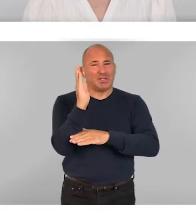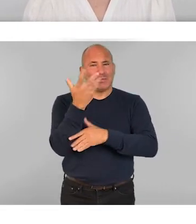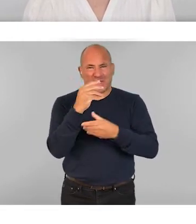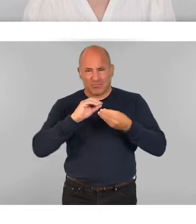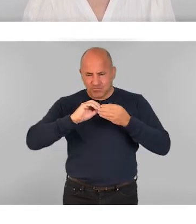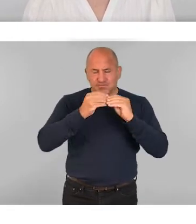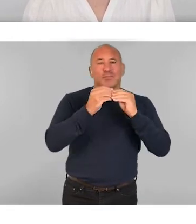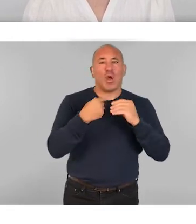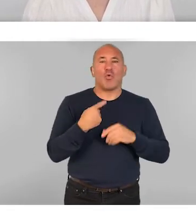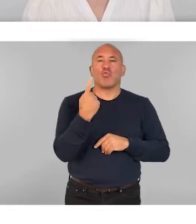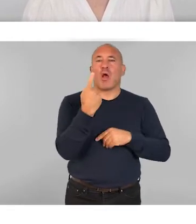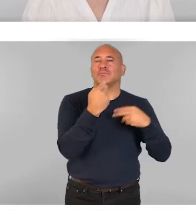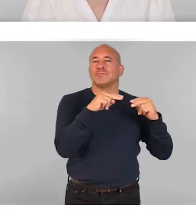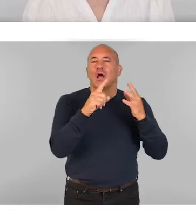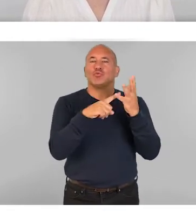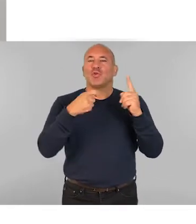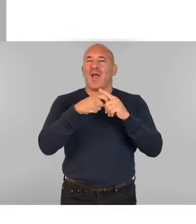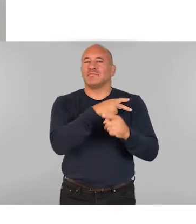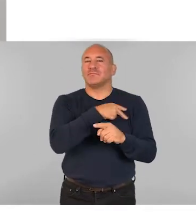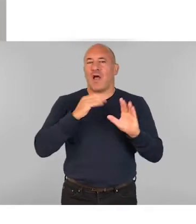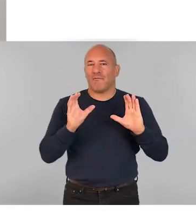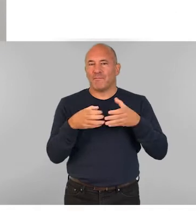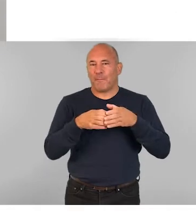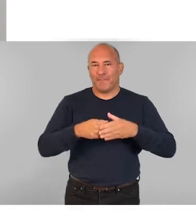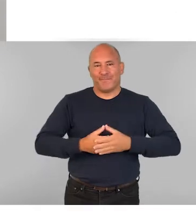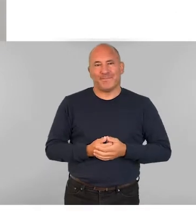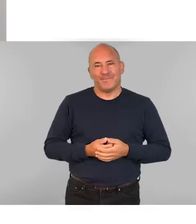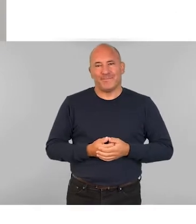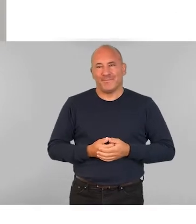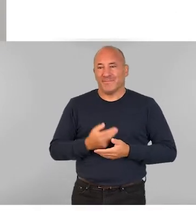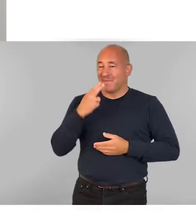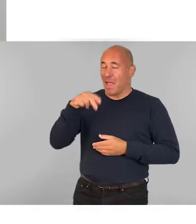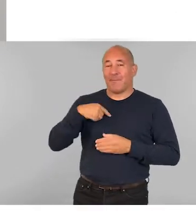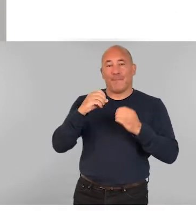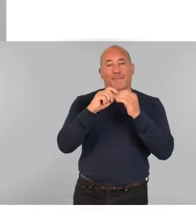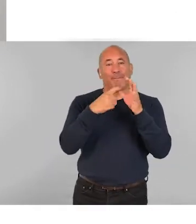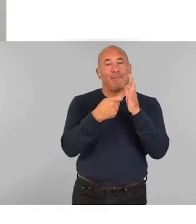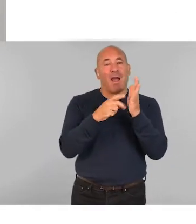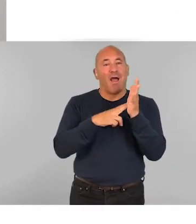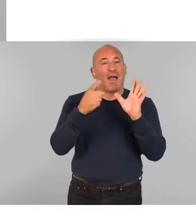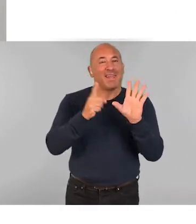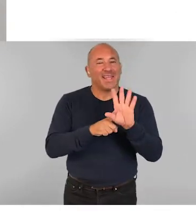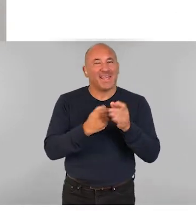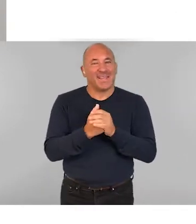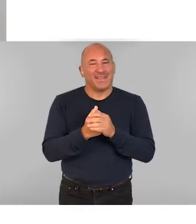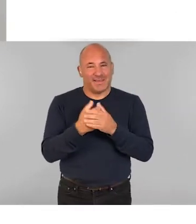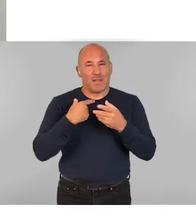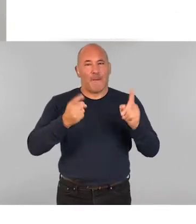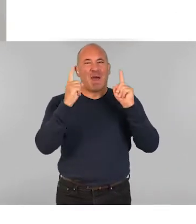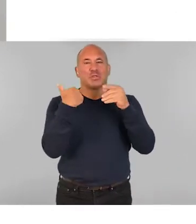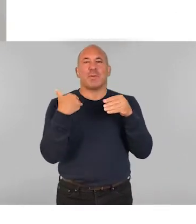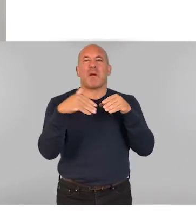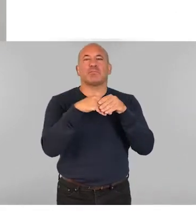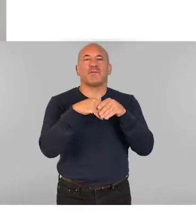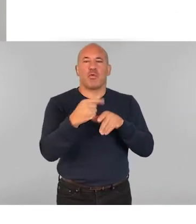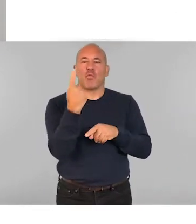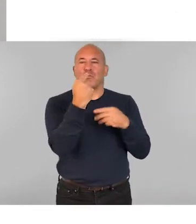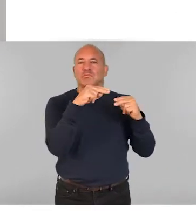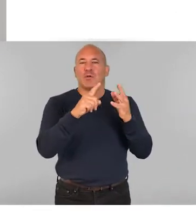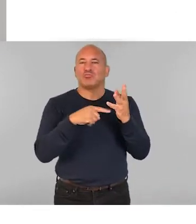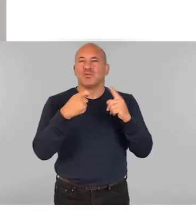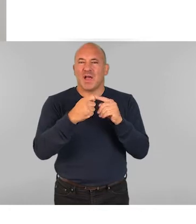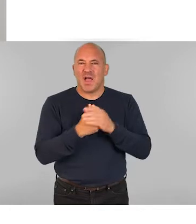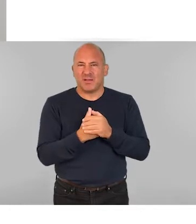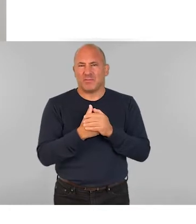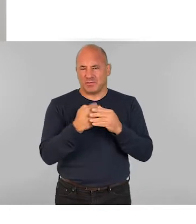a team of One Dance UK staff. Hi, my name is Barney, I'm the Membership Manager at One Dance UK and as someone